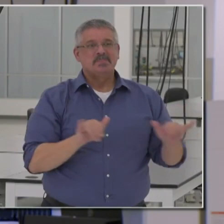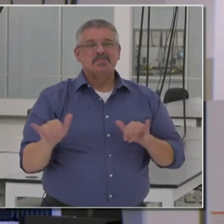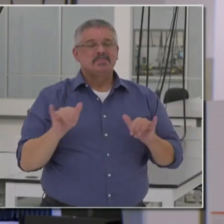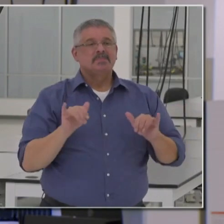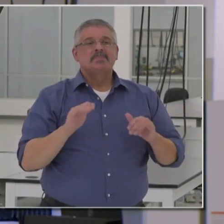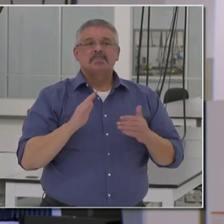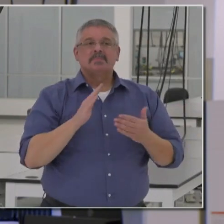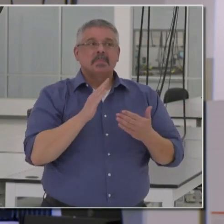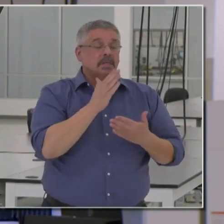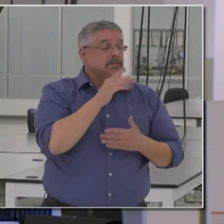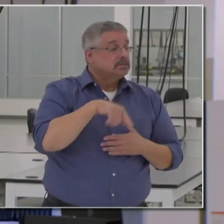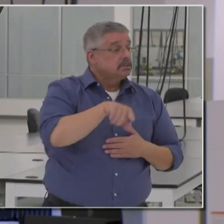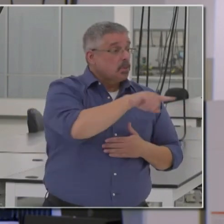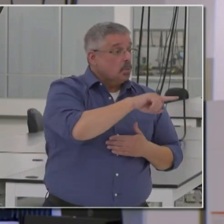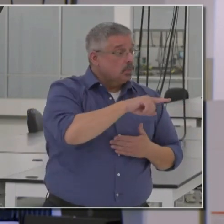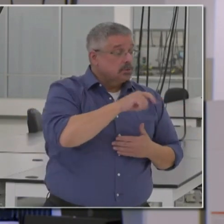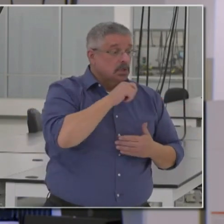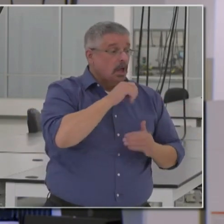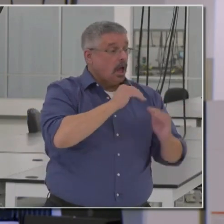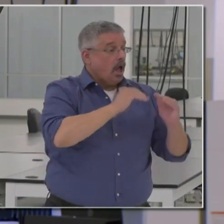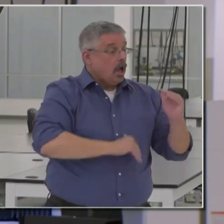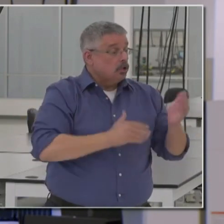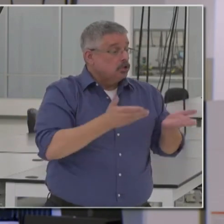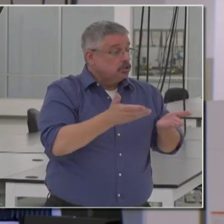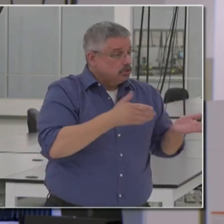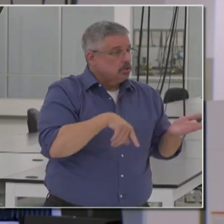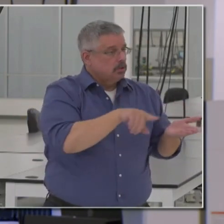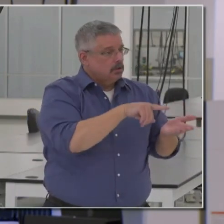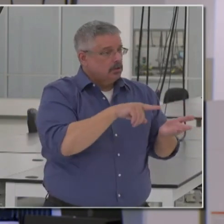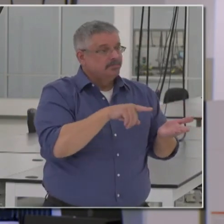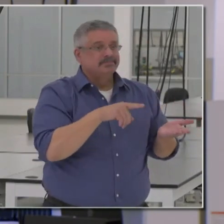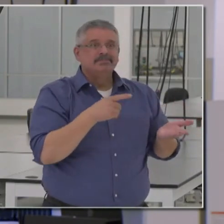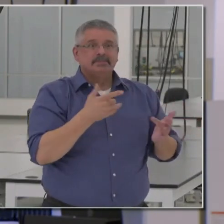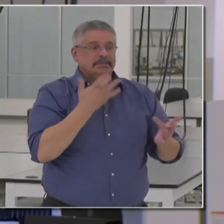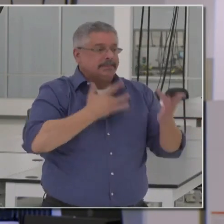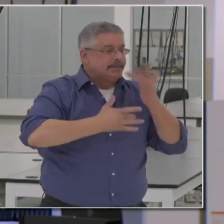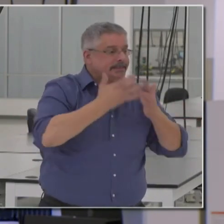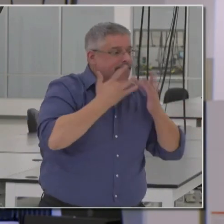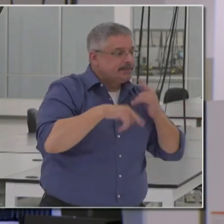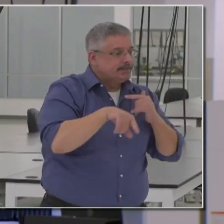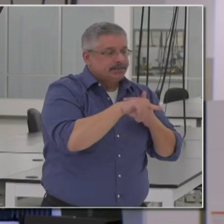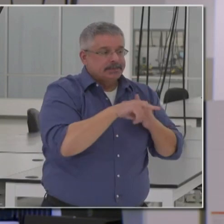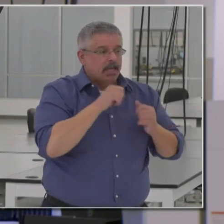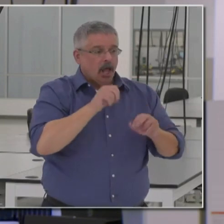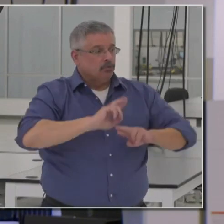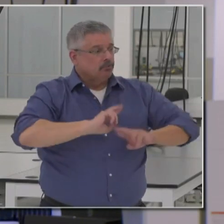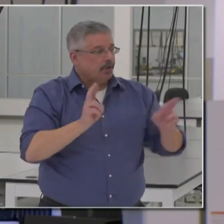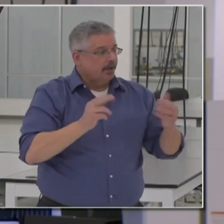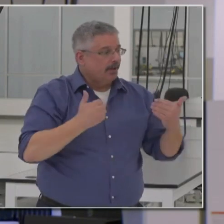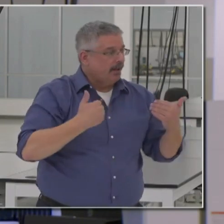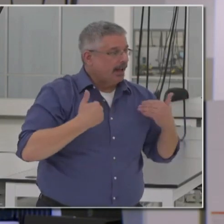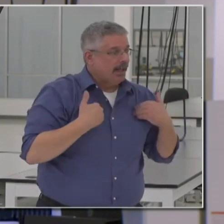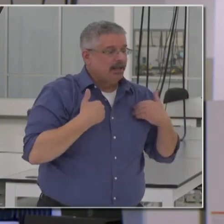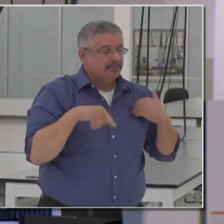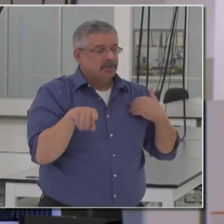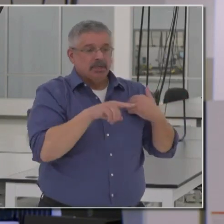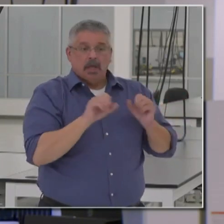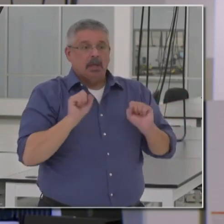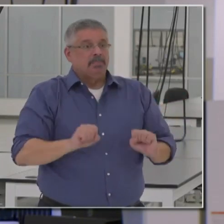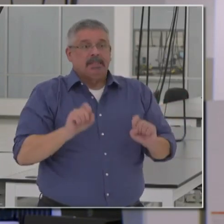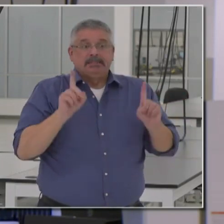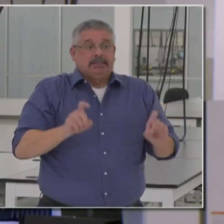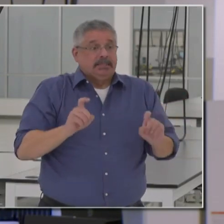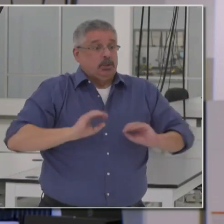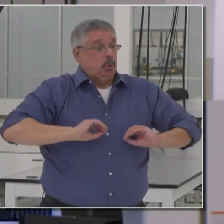urban communities that are underserved. The challenge has been one of scarcity, not having the abundance, not having the ability to